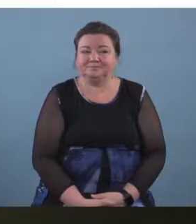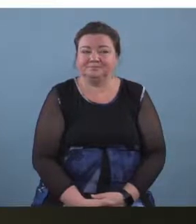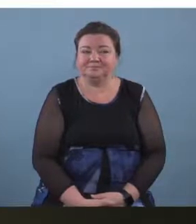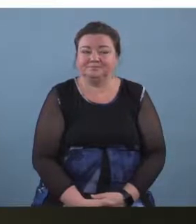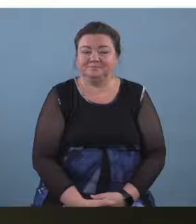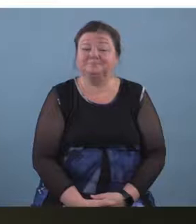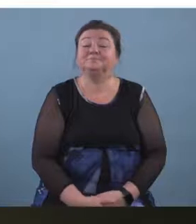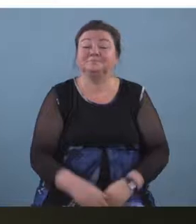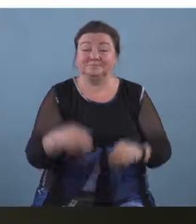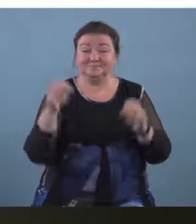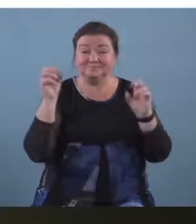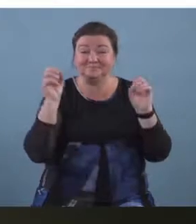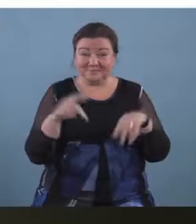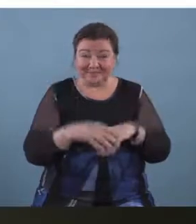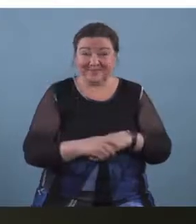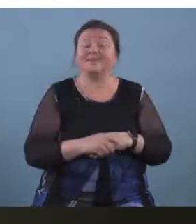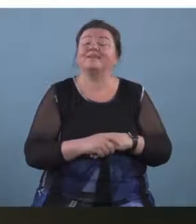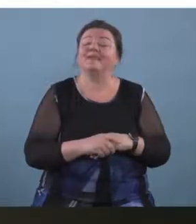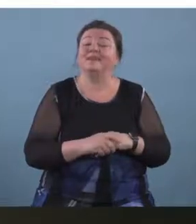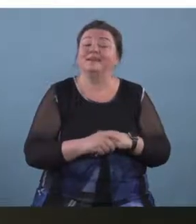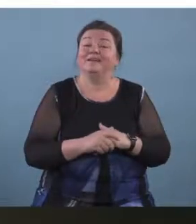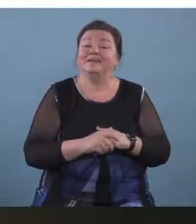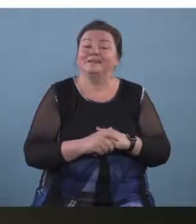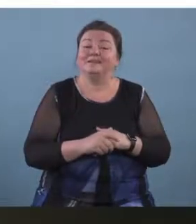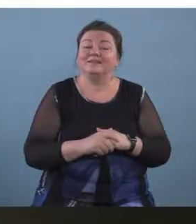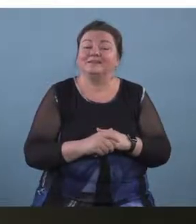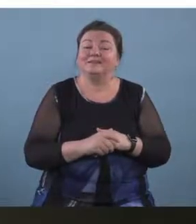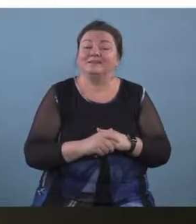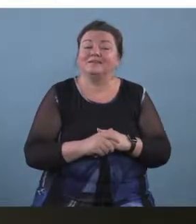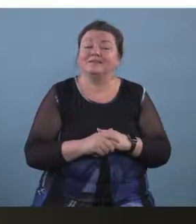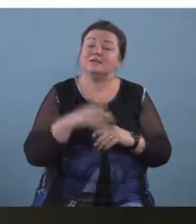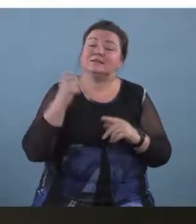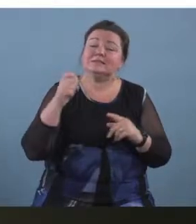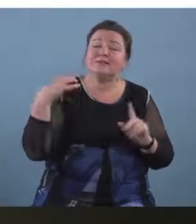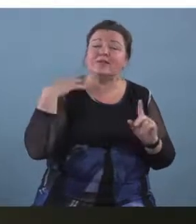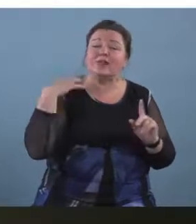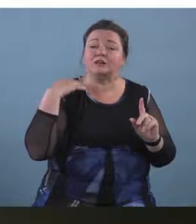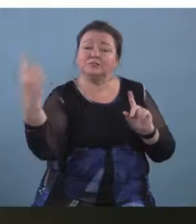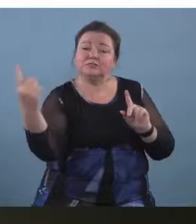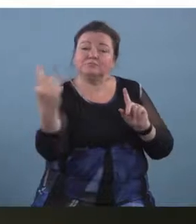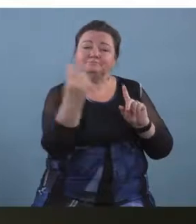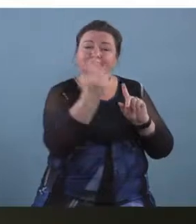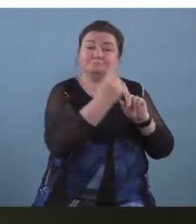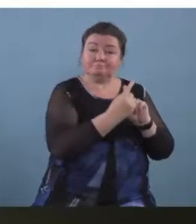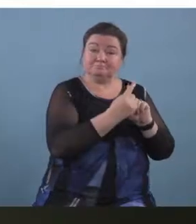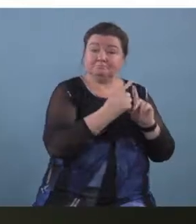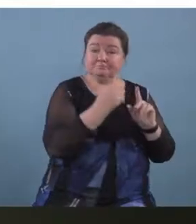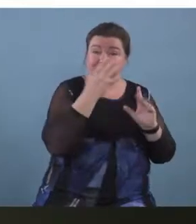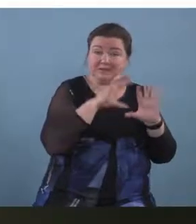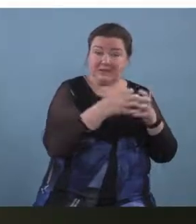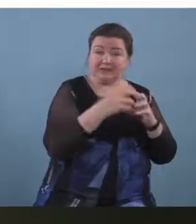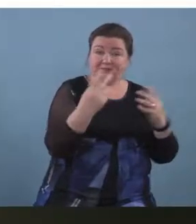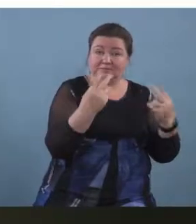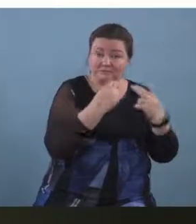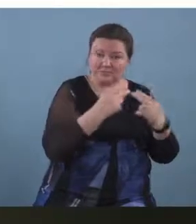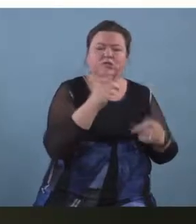okay and then i would perhaps ask a volunteer to come to the front of the class and um change the uh the